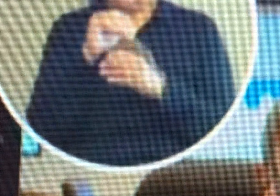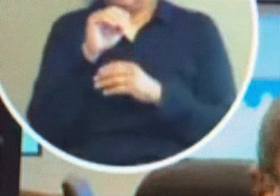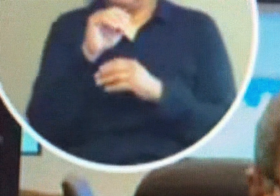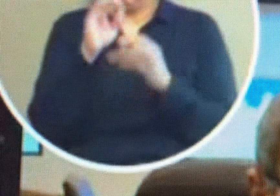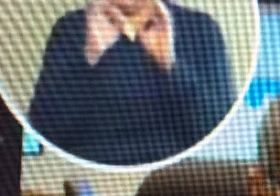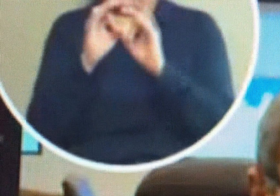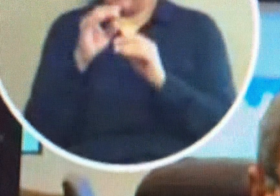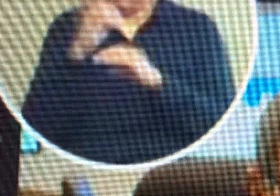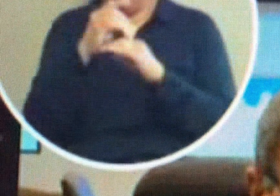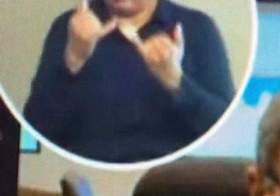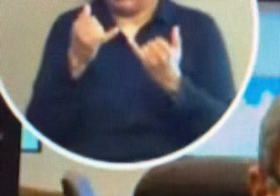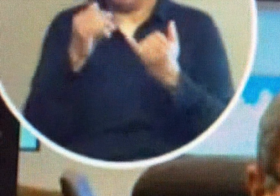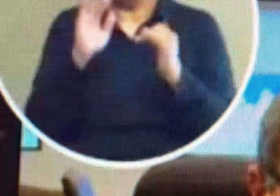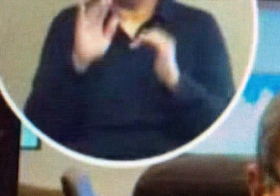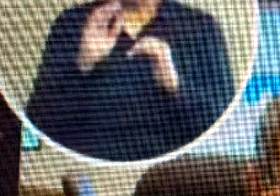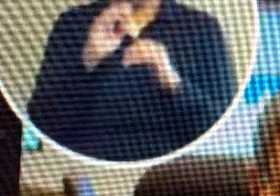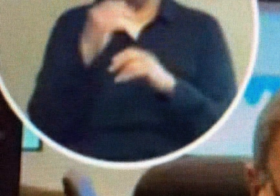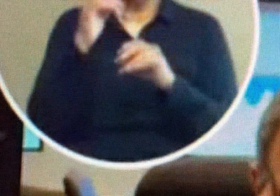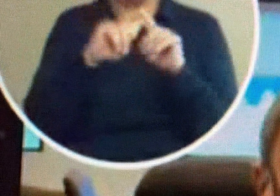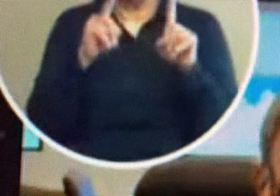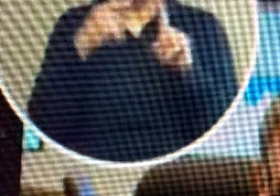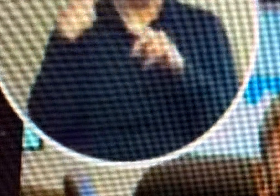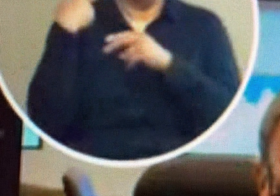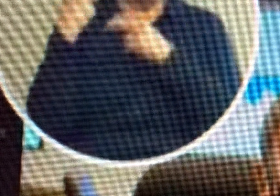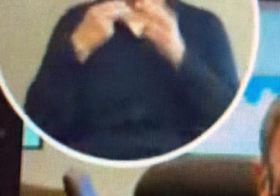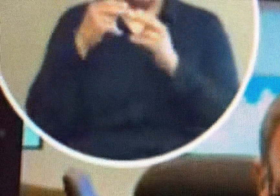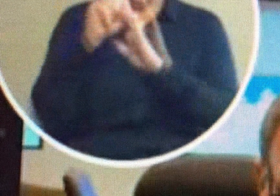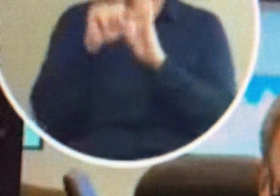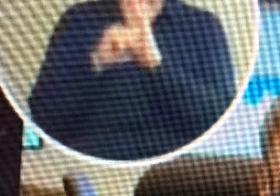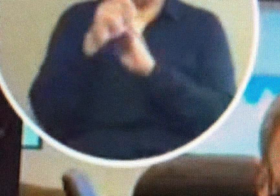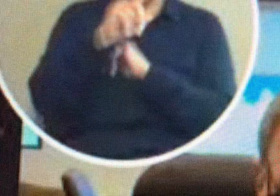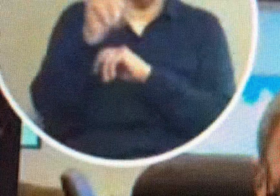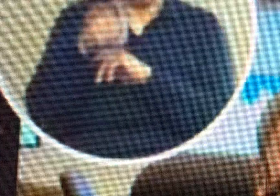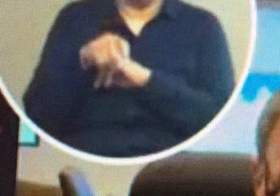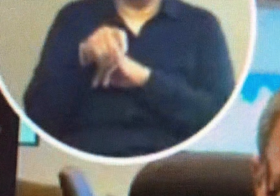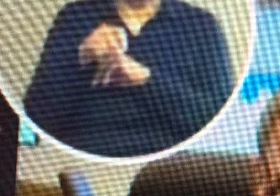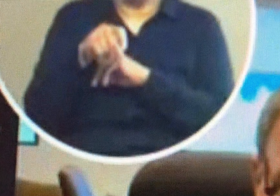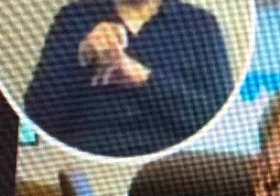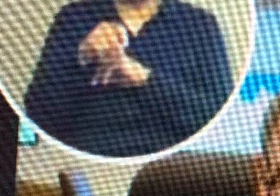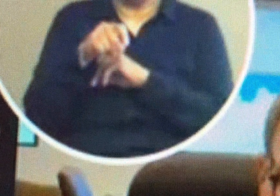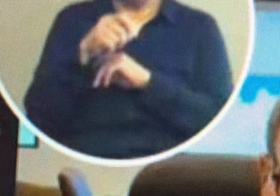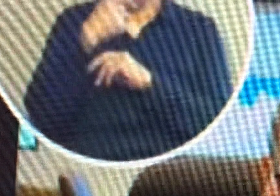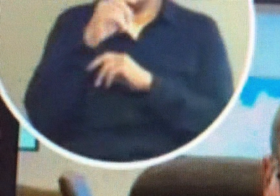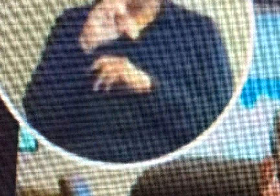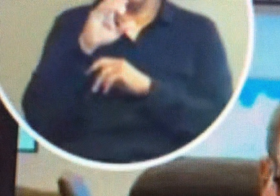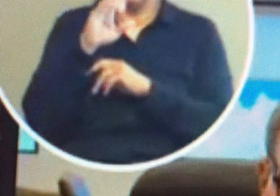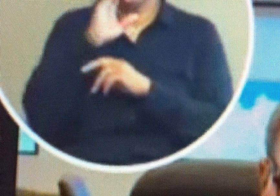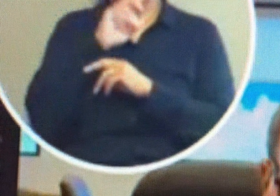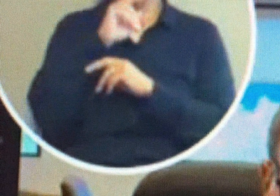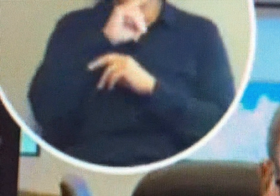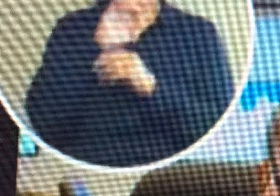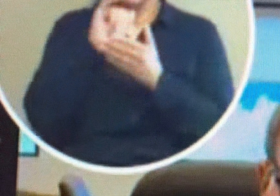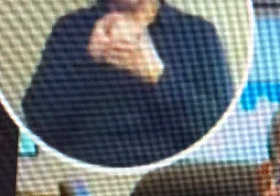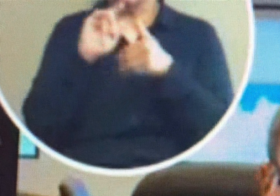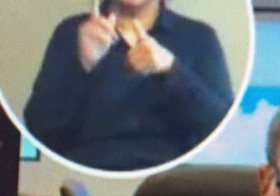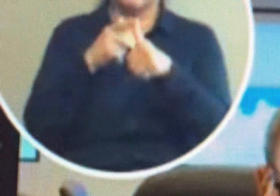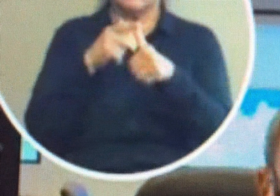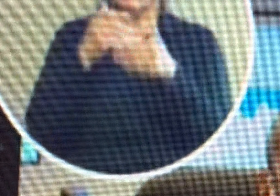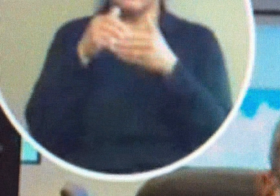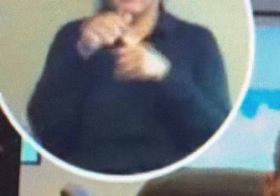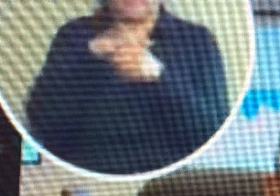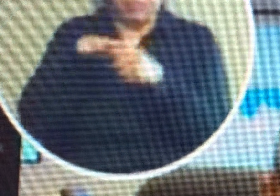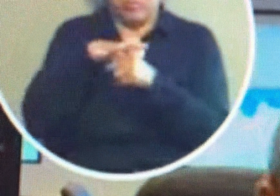But lastly, let me say that the historical, the state of Texas considers Chihuahua as our first neighborhood. But